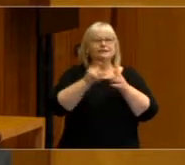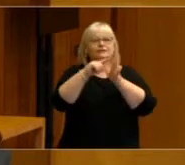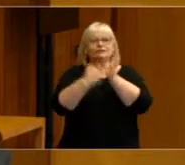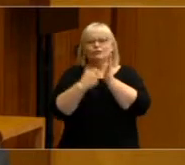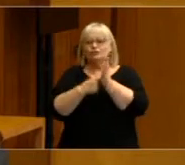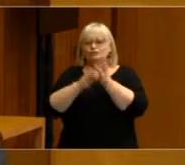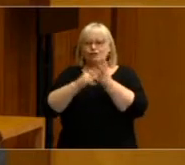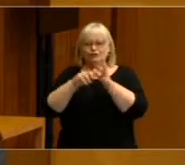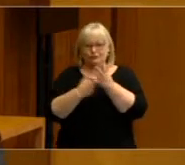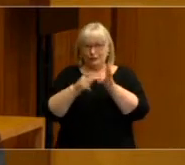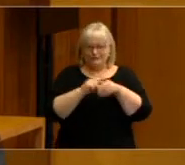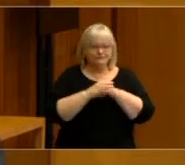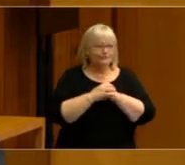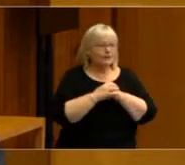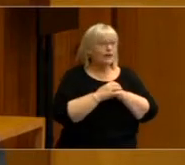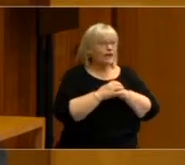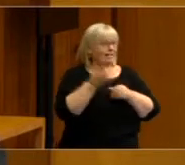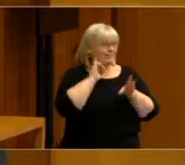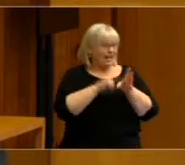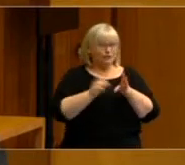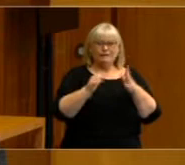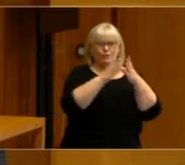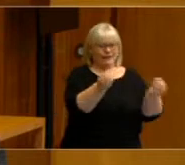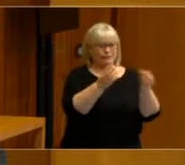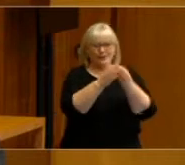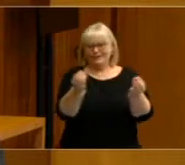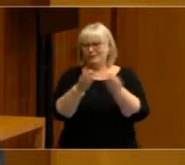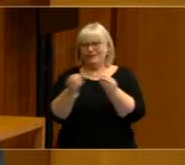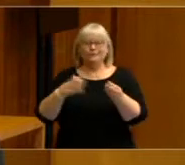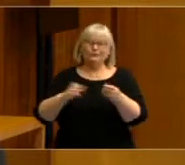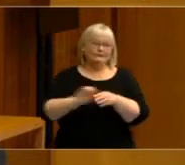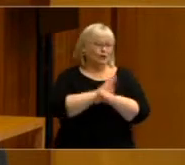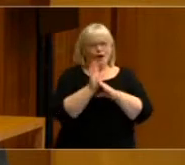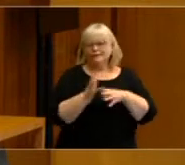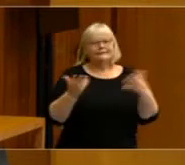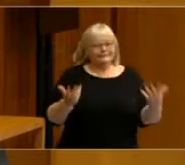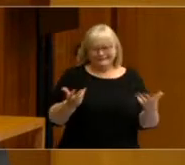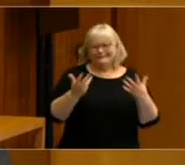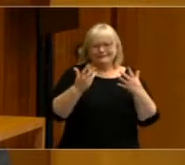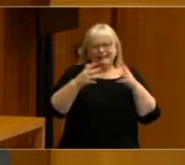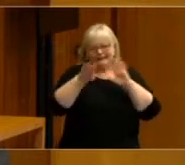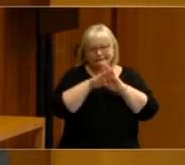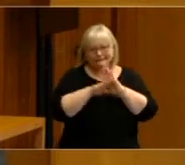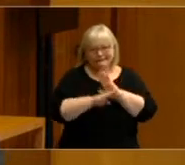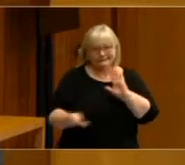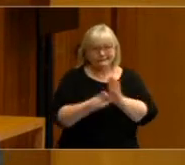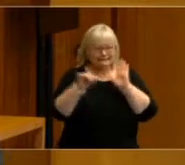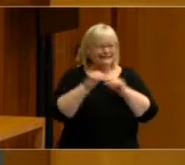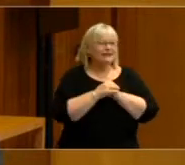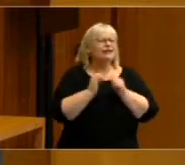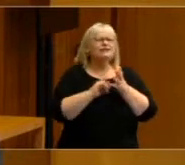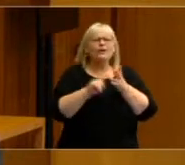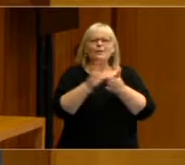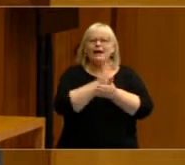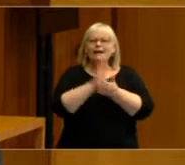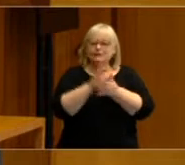After having had to cancel our lectures last year due to the COVID-19 restrictions, it is a real pleasure to be able to